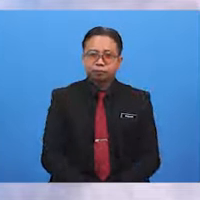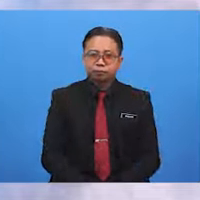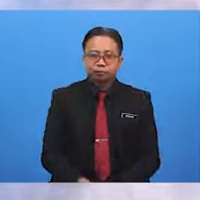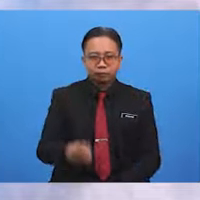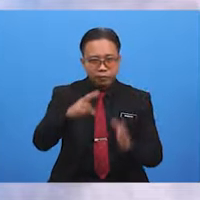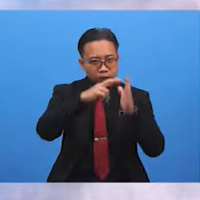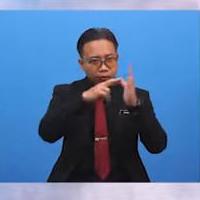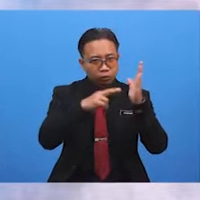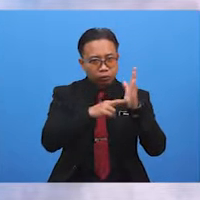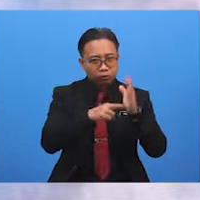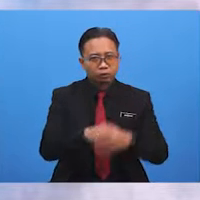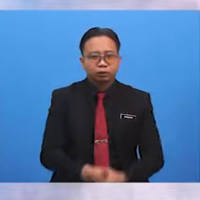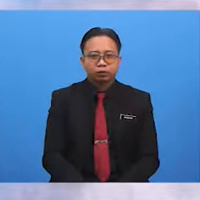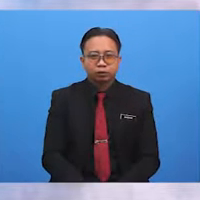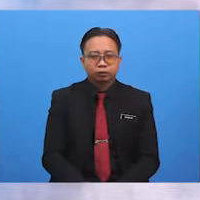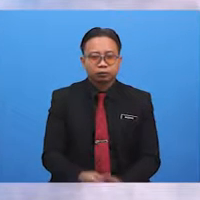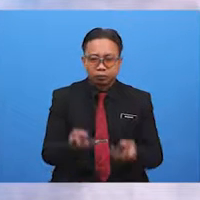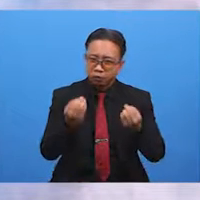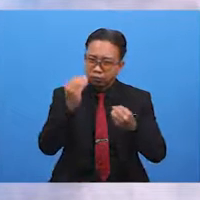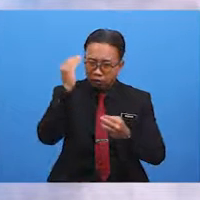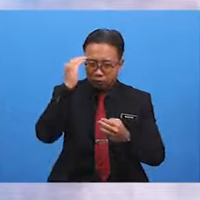Rules. Curious.